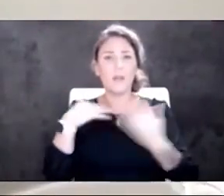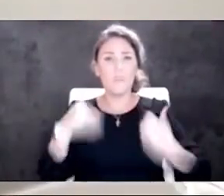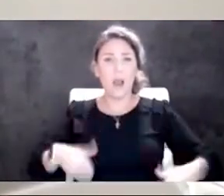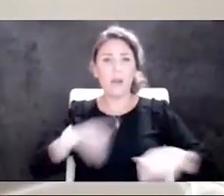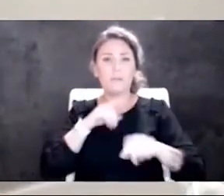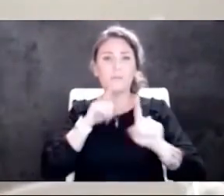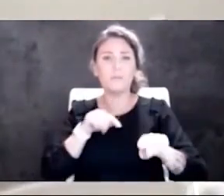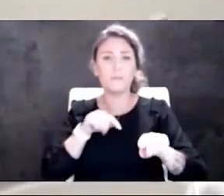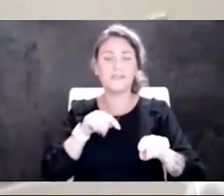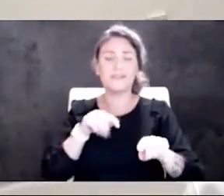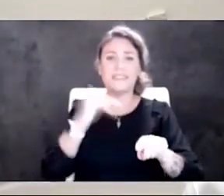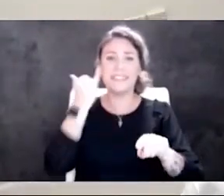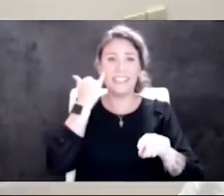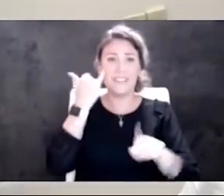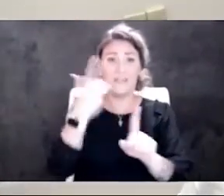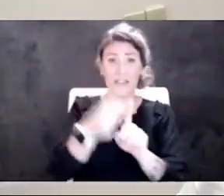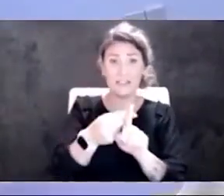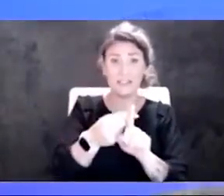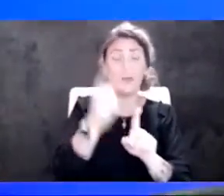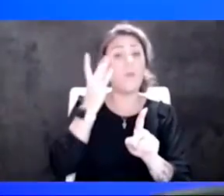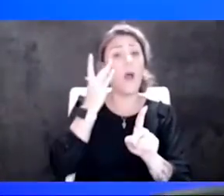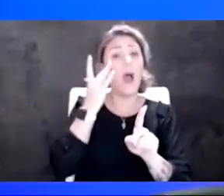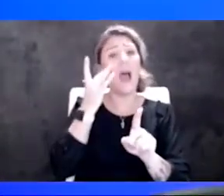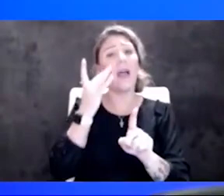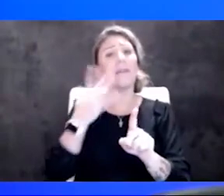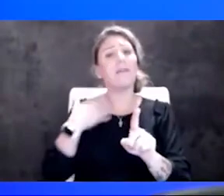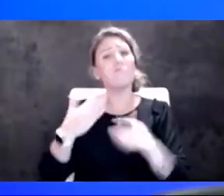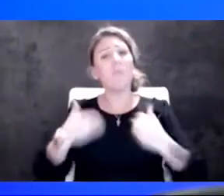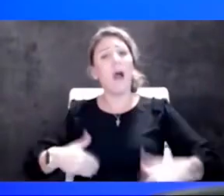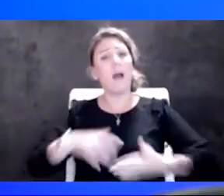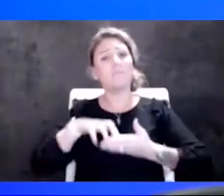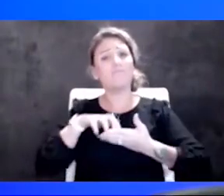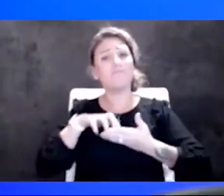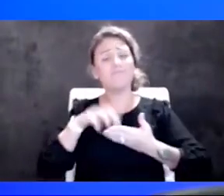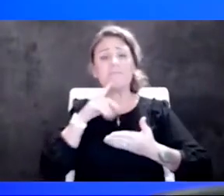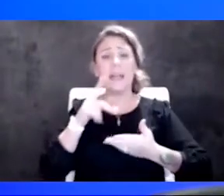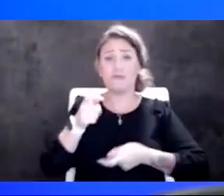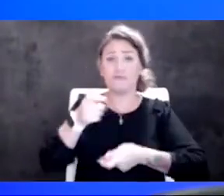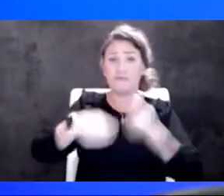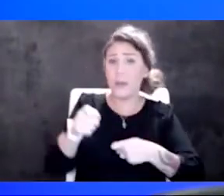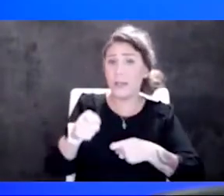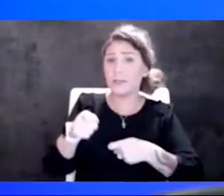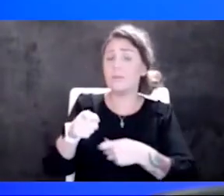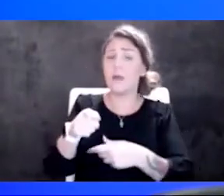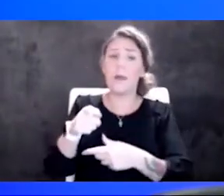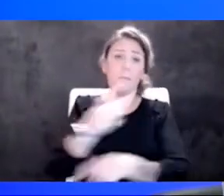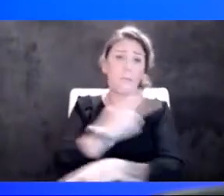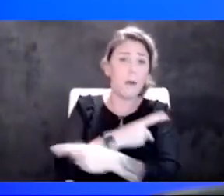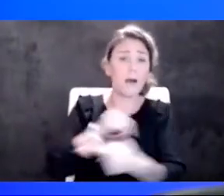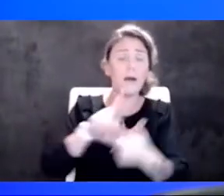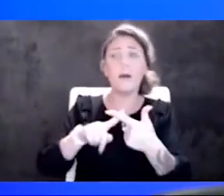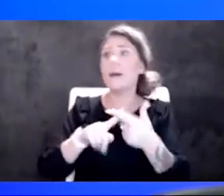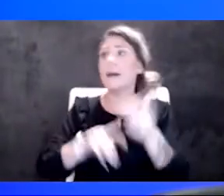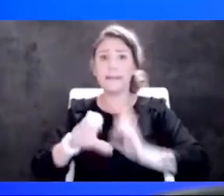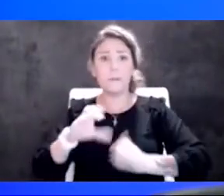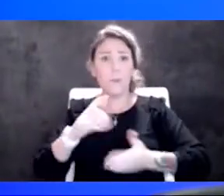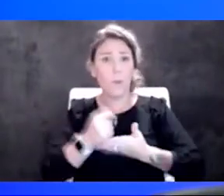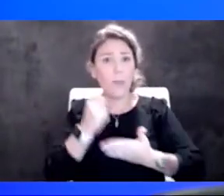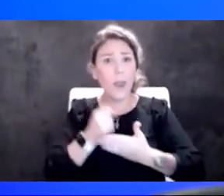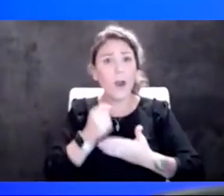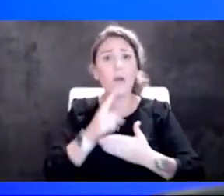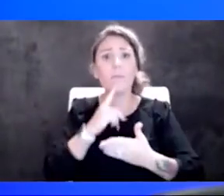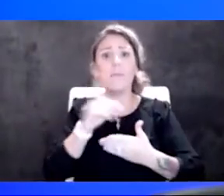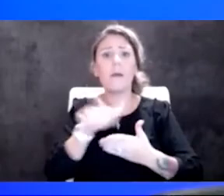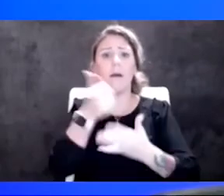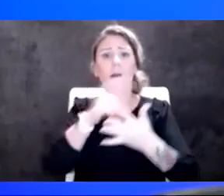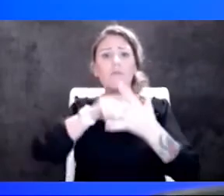the vaccination because of immune suppression. So be they transplant patients, people on chemotherapy, be the number of other medications that could